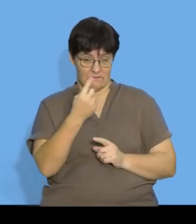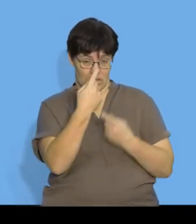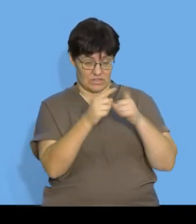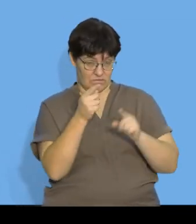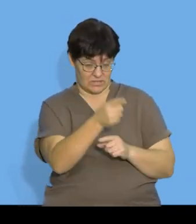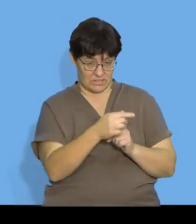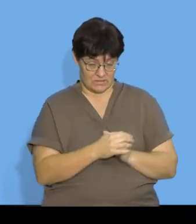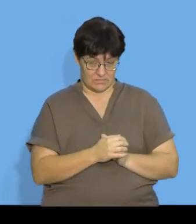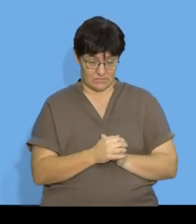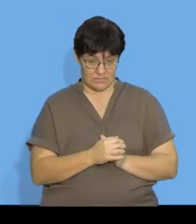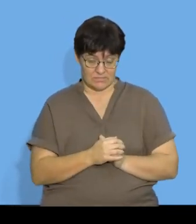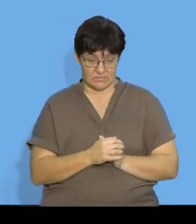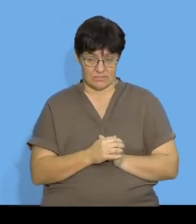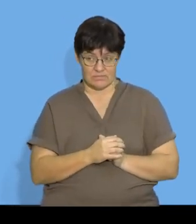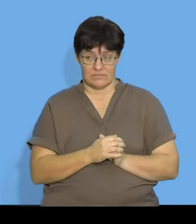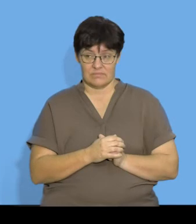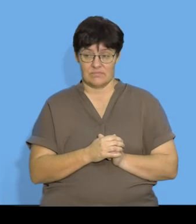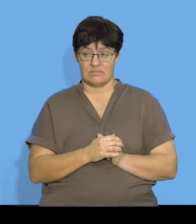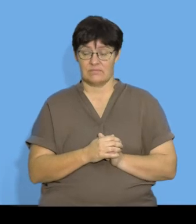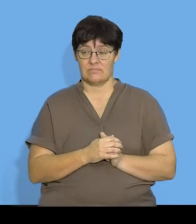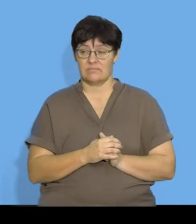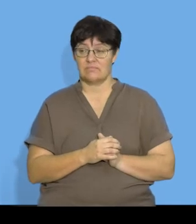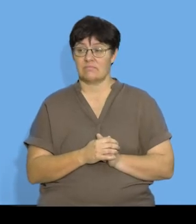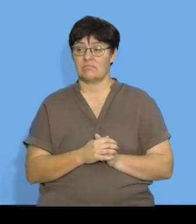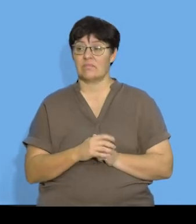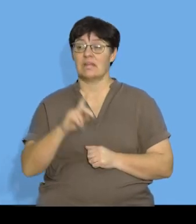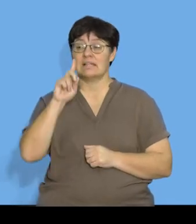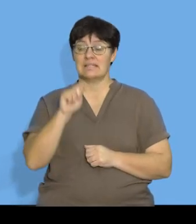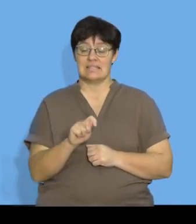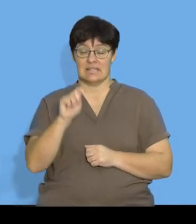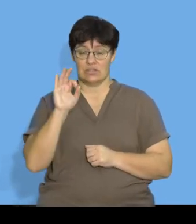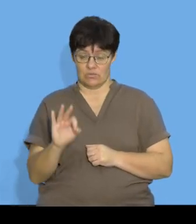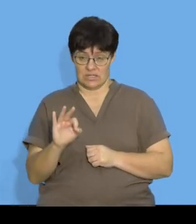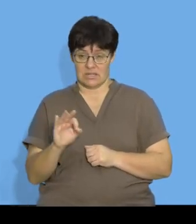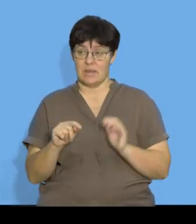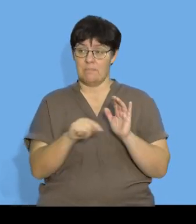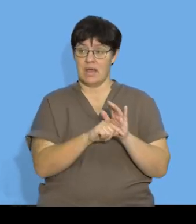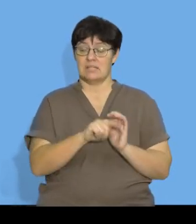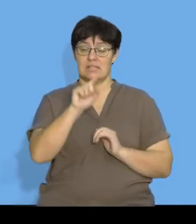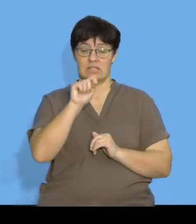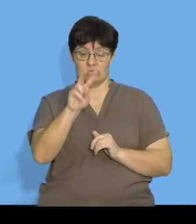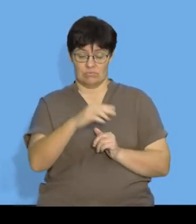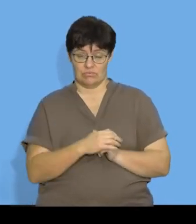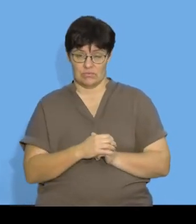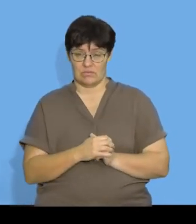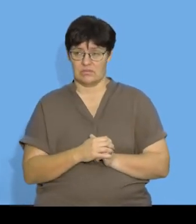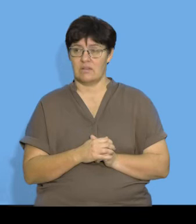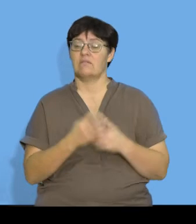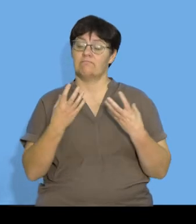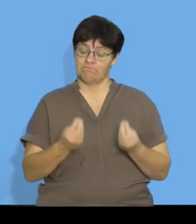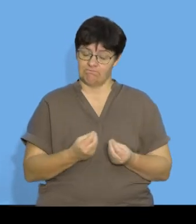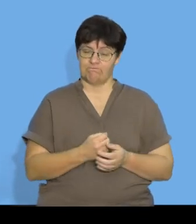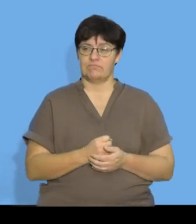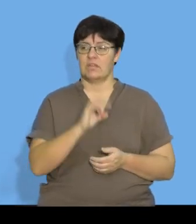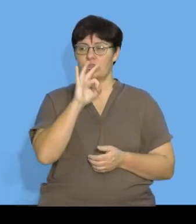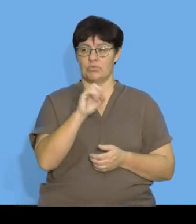difference between the first two terms now we're going to look at t three minus t two I'm going to